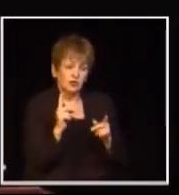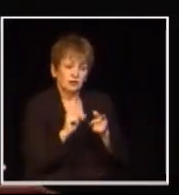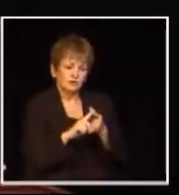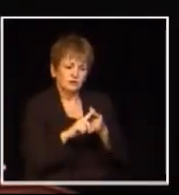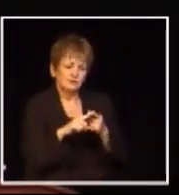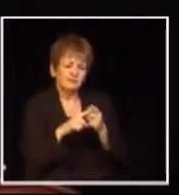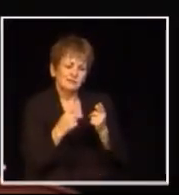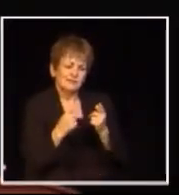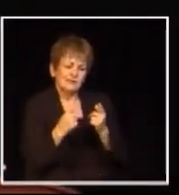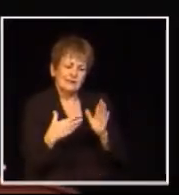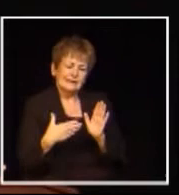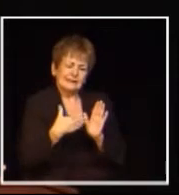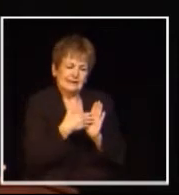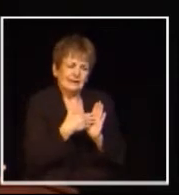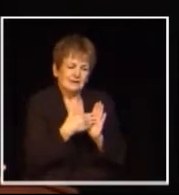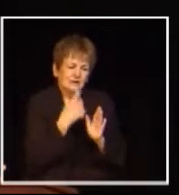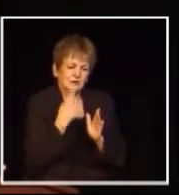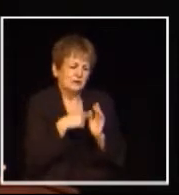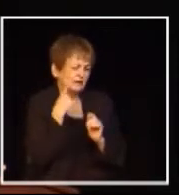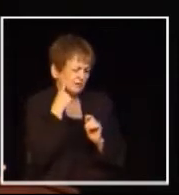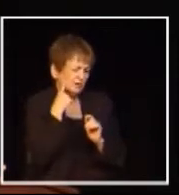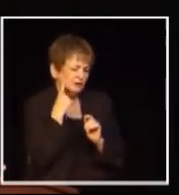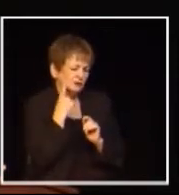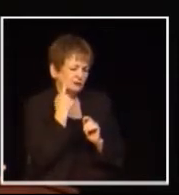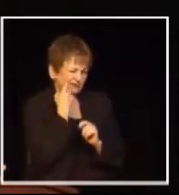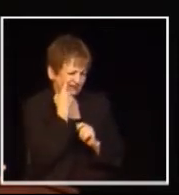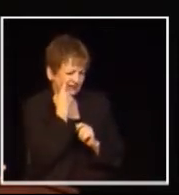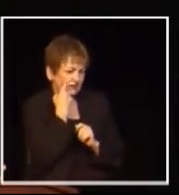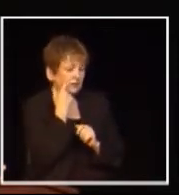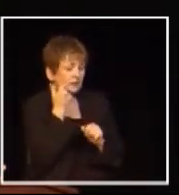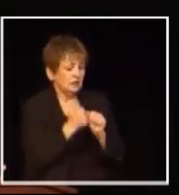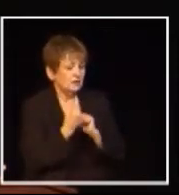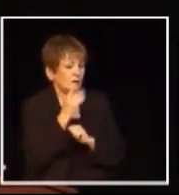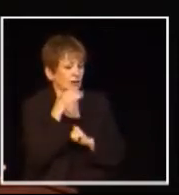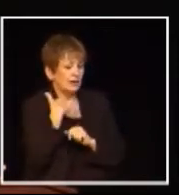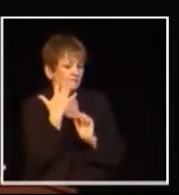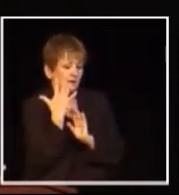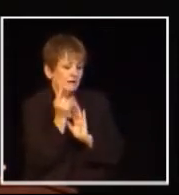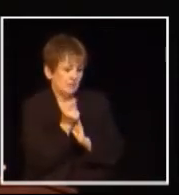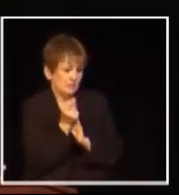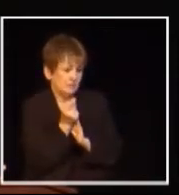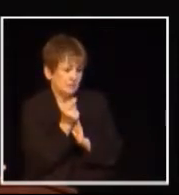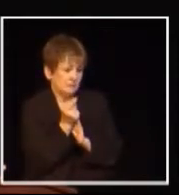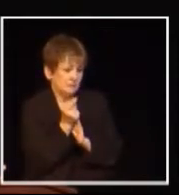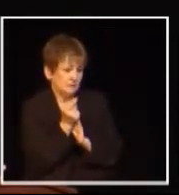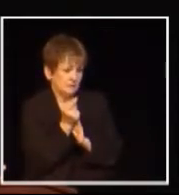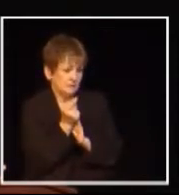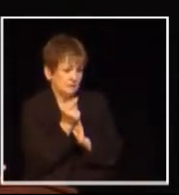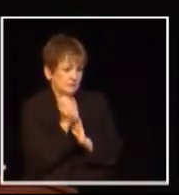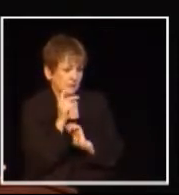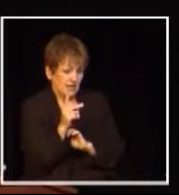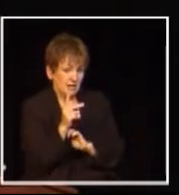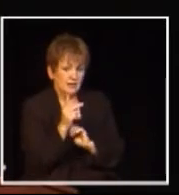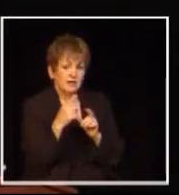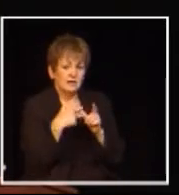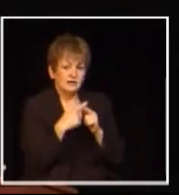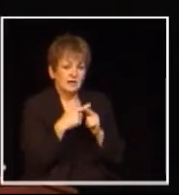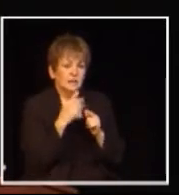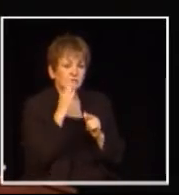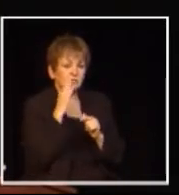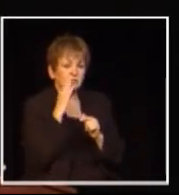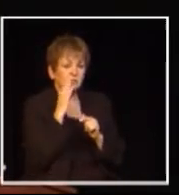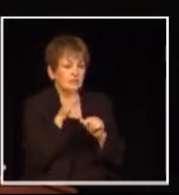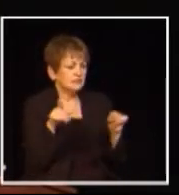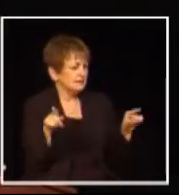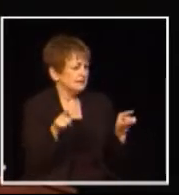side an opportunity to rebut the arguments that they've heard in the last few minutes each side will have five minutes in